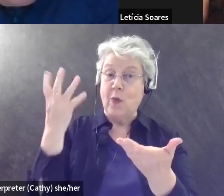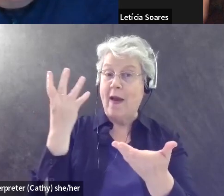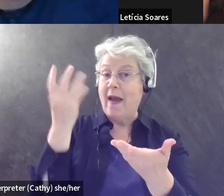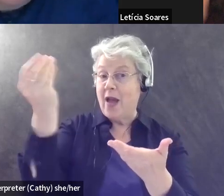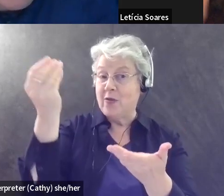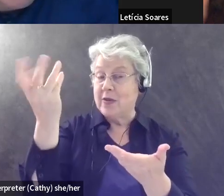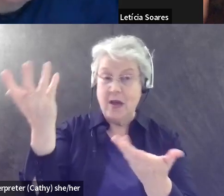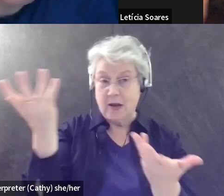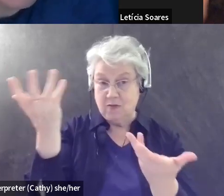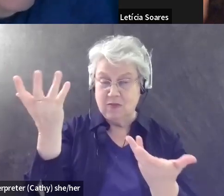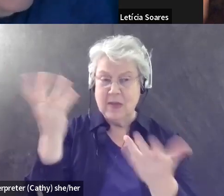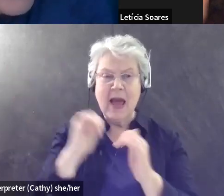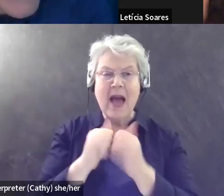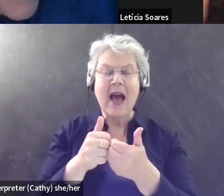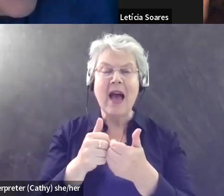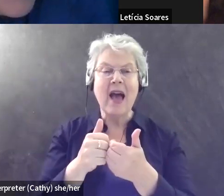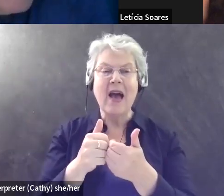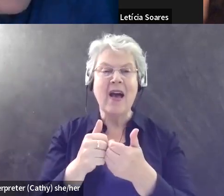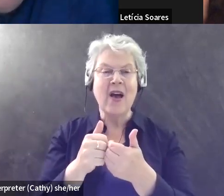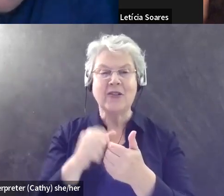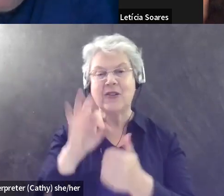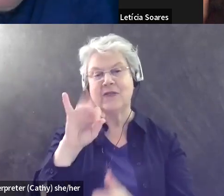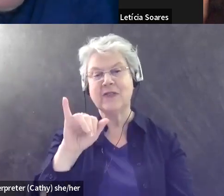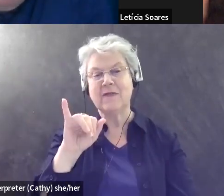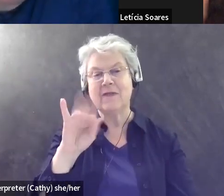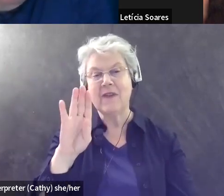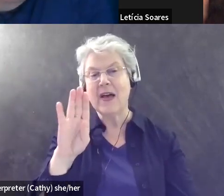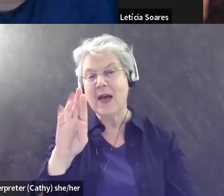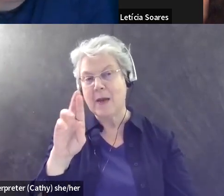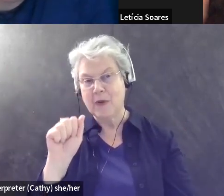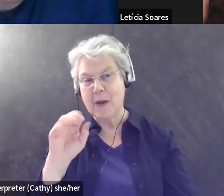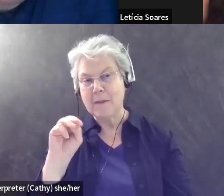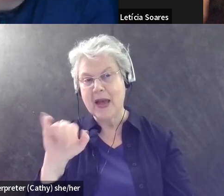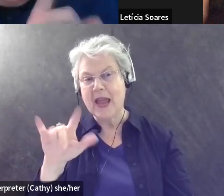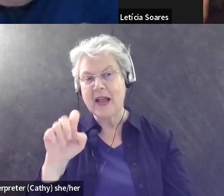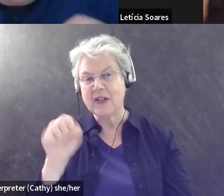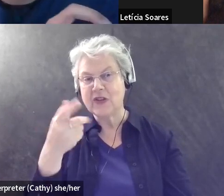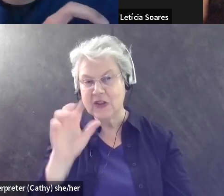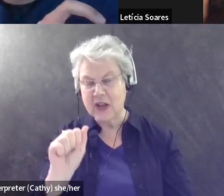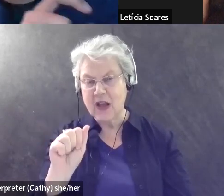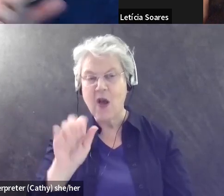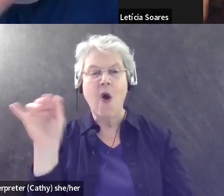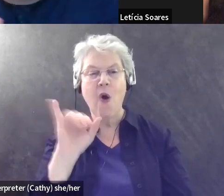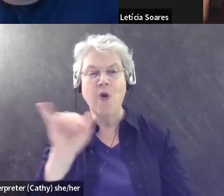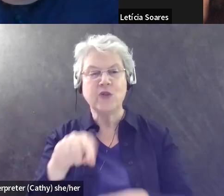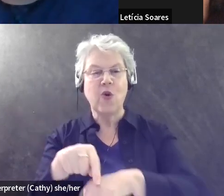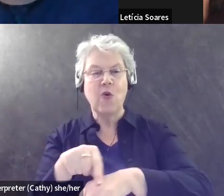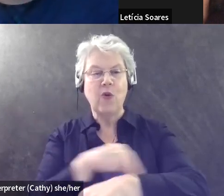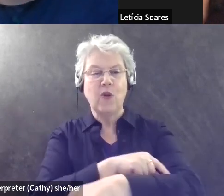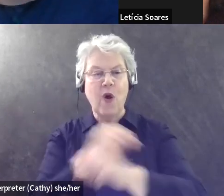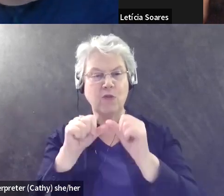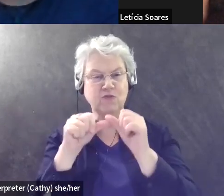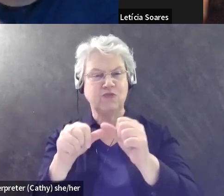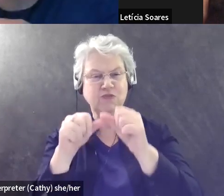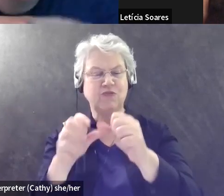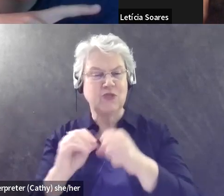um, how does your, how does fibromyalgia and now also long COVID, um, impact the way that you